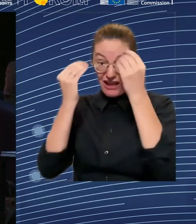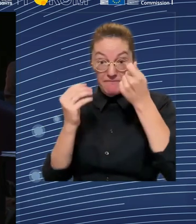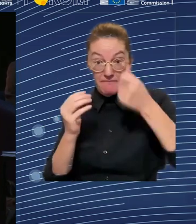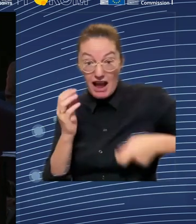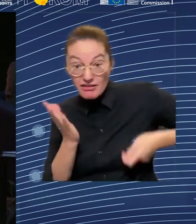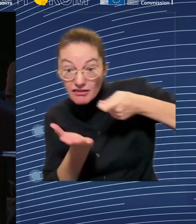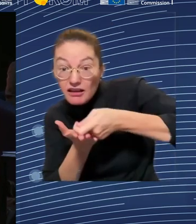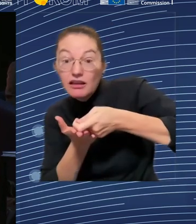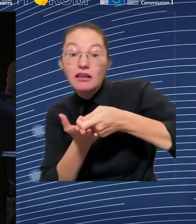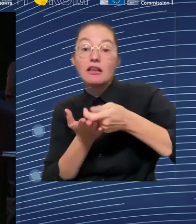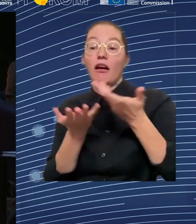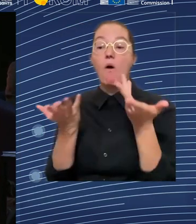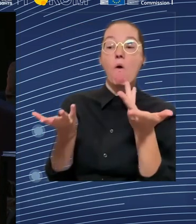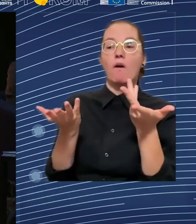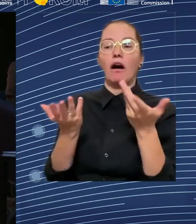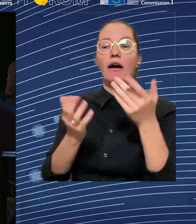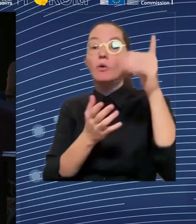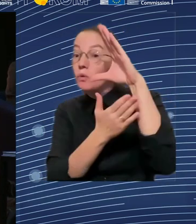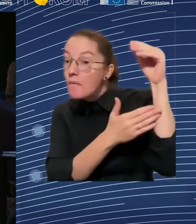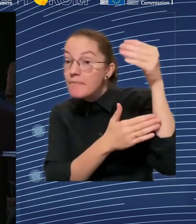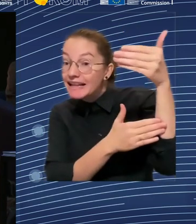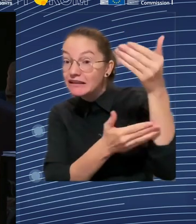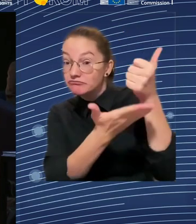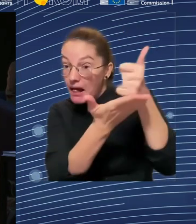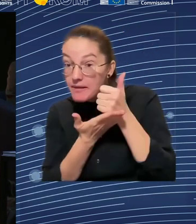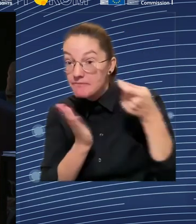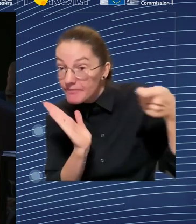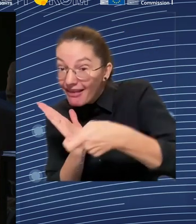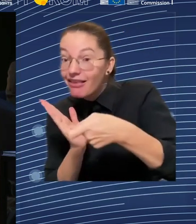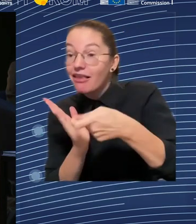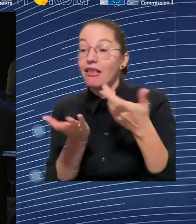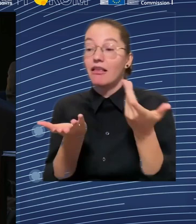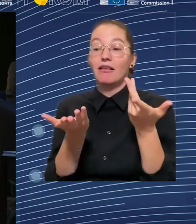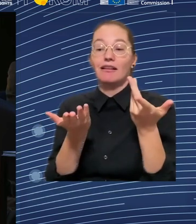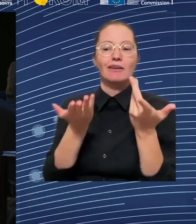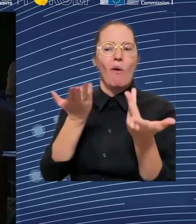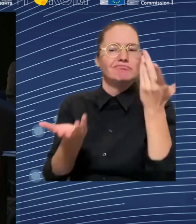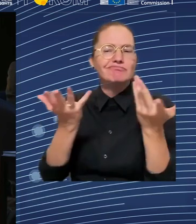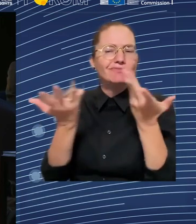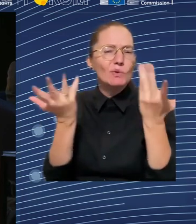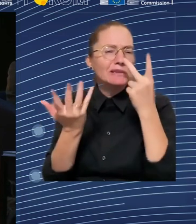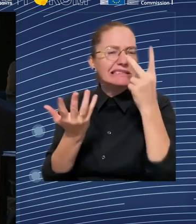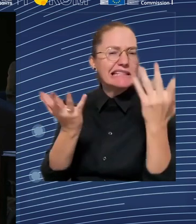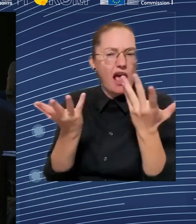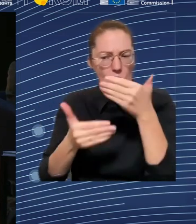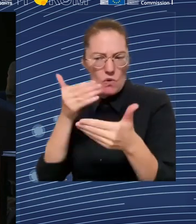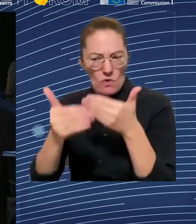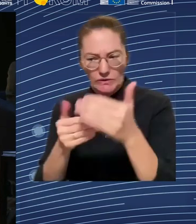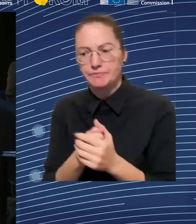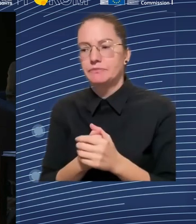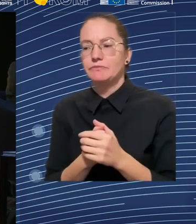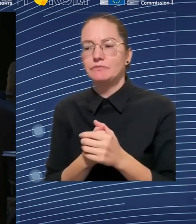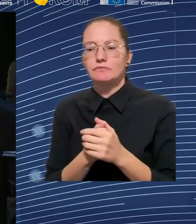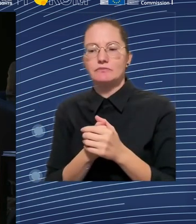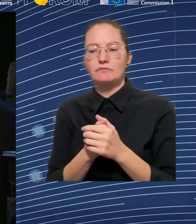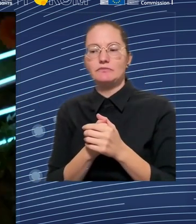change? And then the third, the sort of last thing is they say, okay, you know, you've gone through all of that.